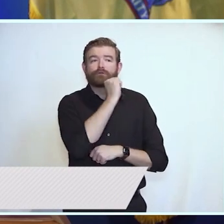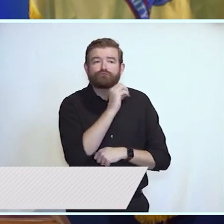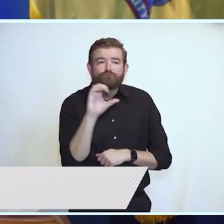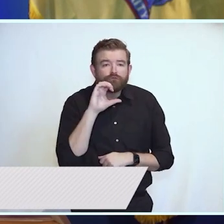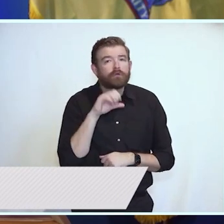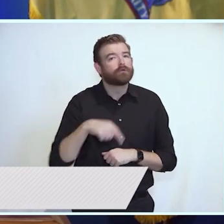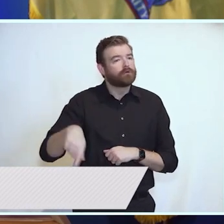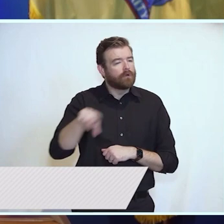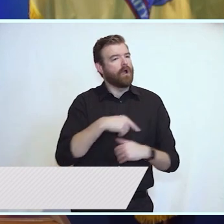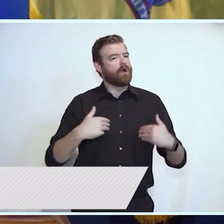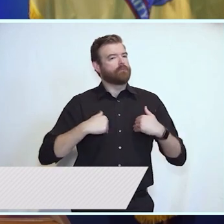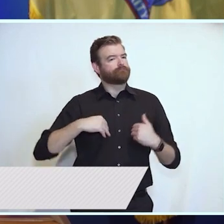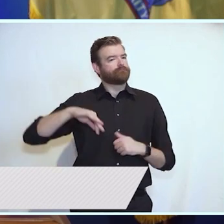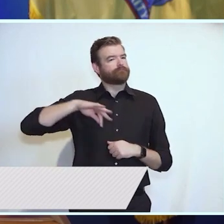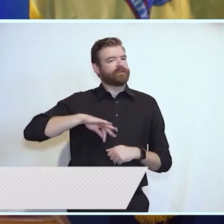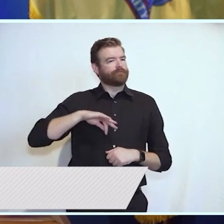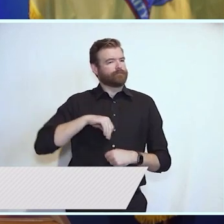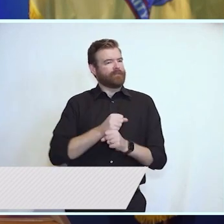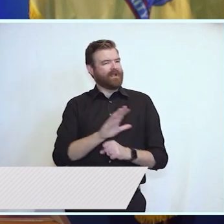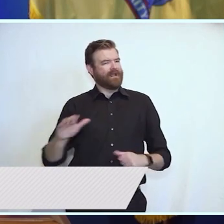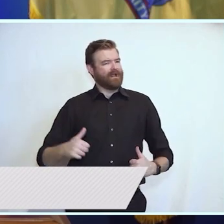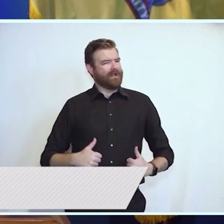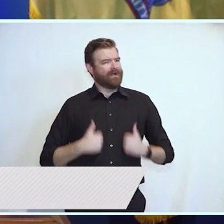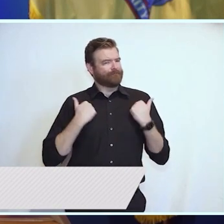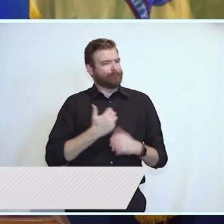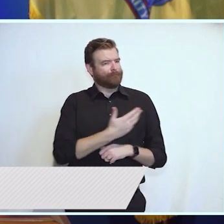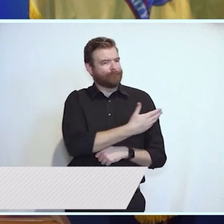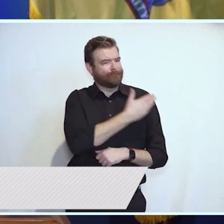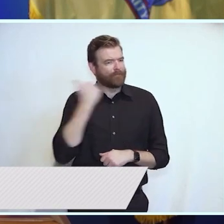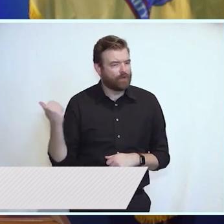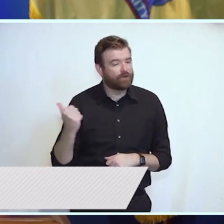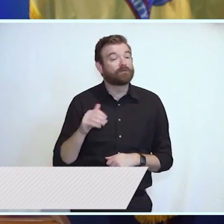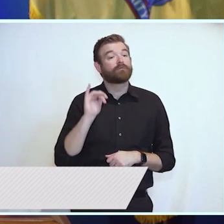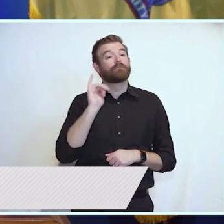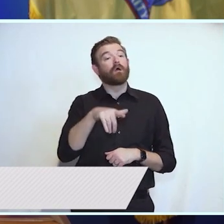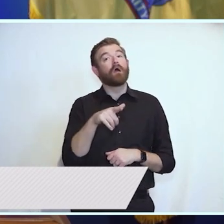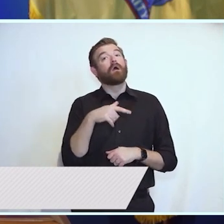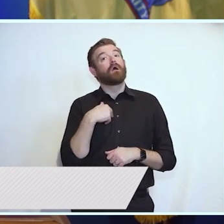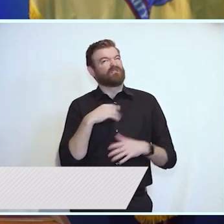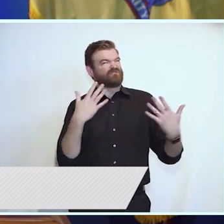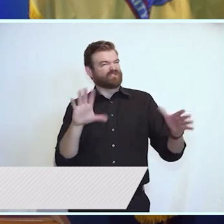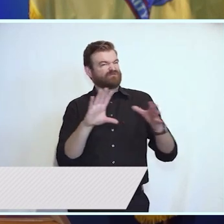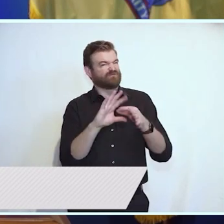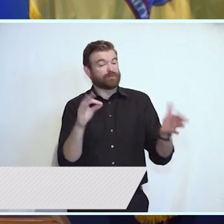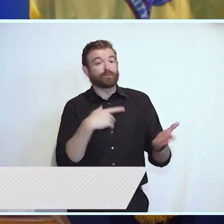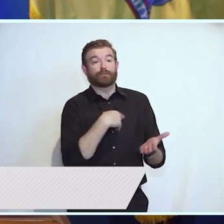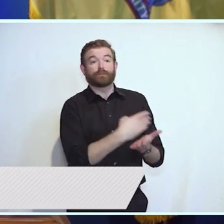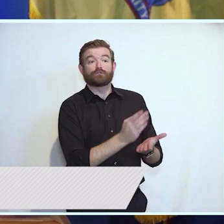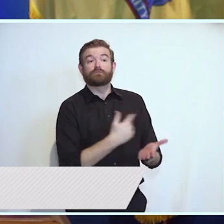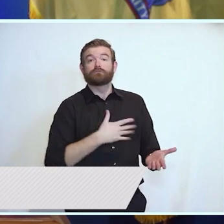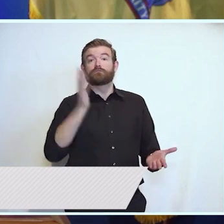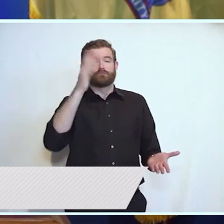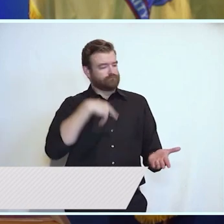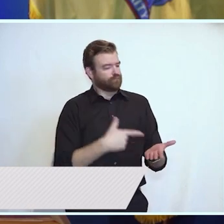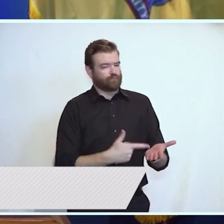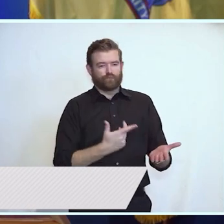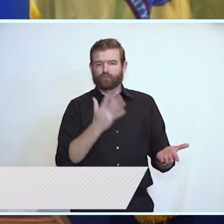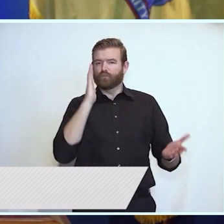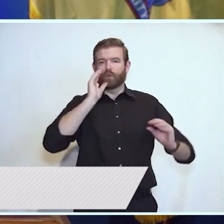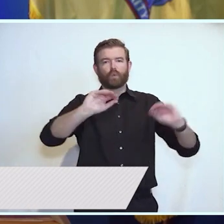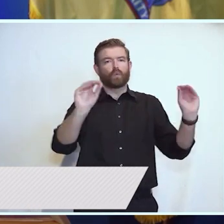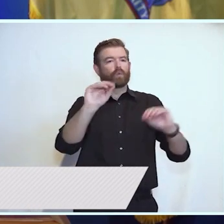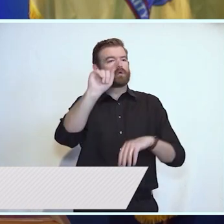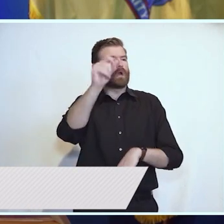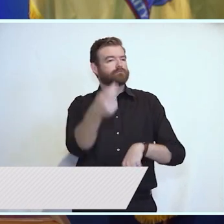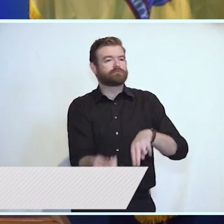that make their lives and those of their communities better. As I mentioned the budget I put forward will not come with any tax